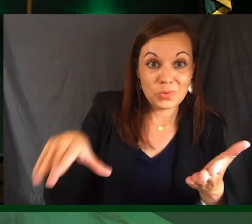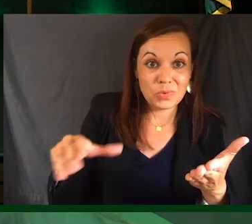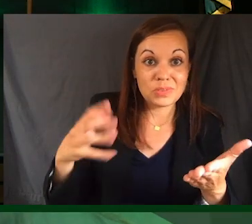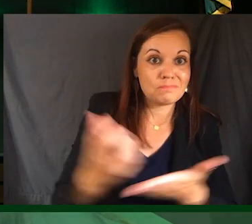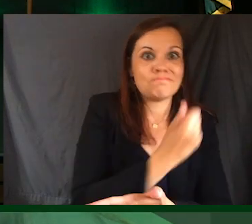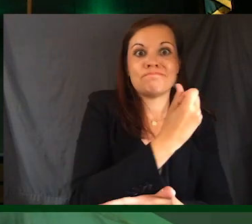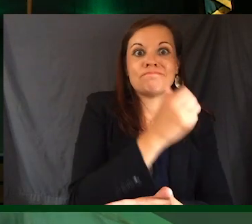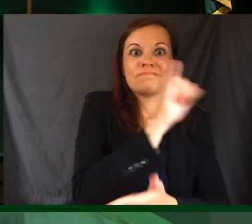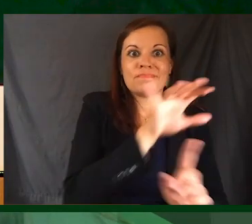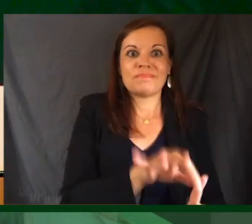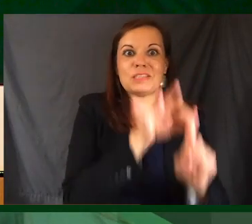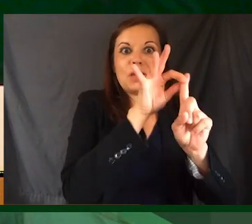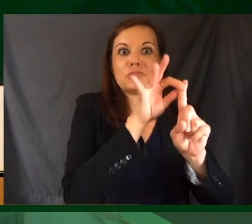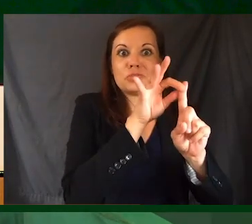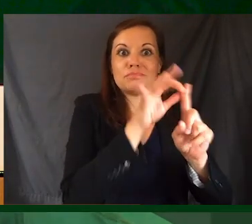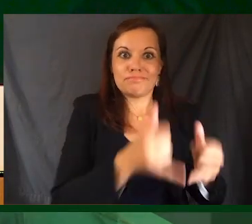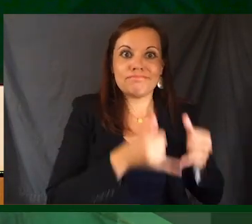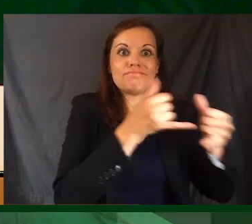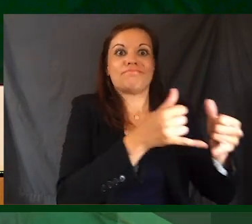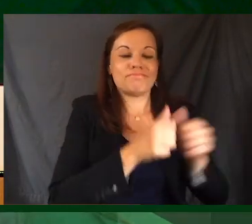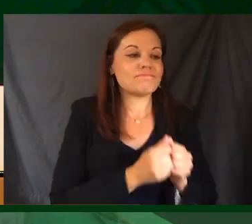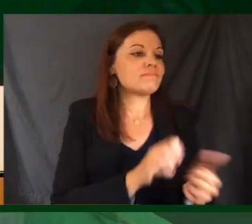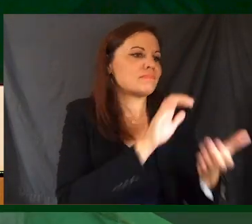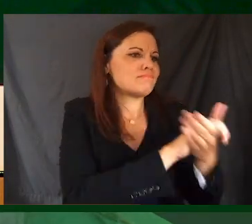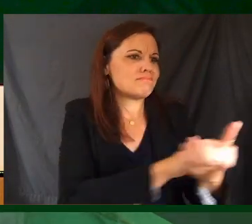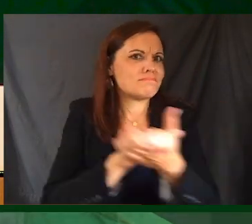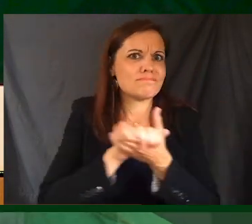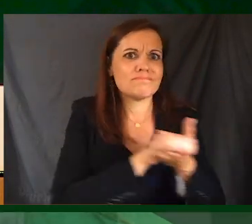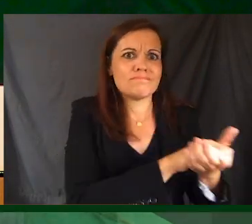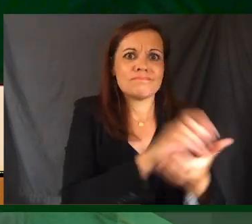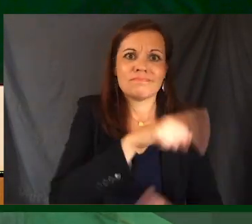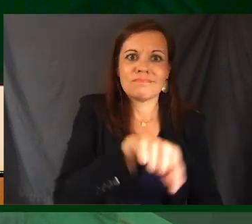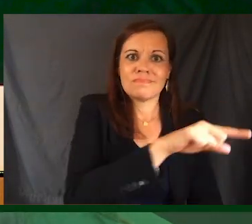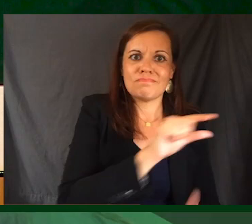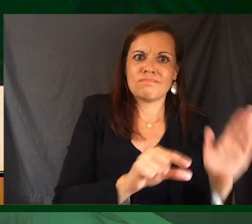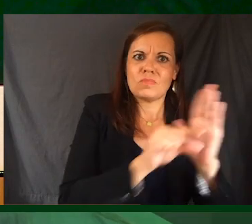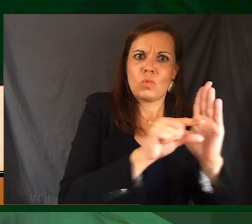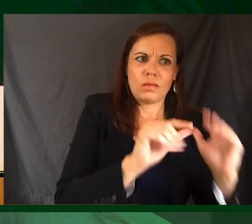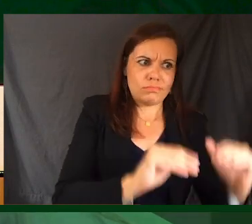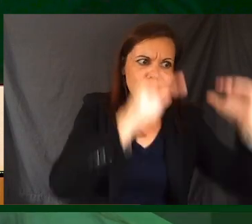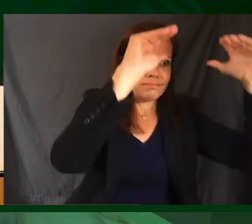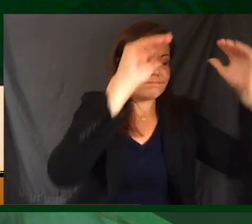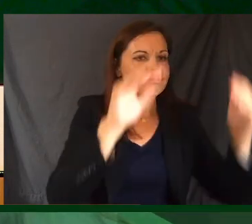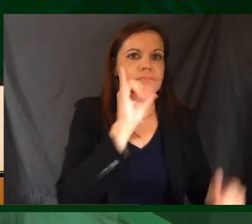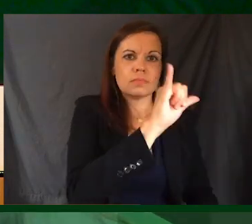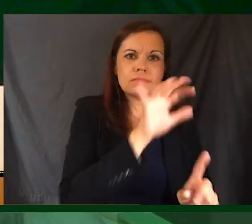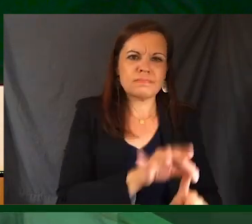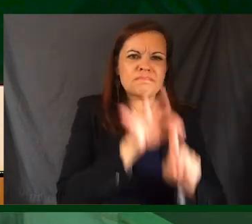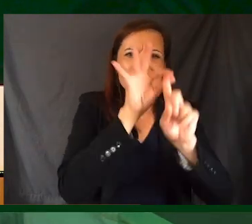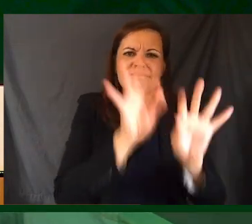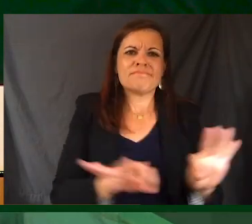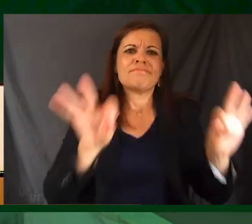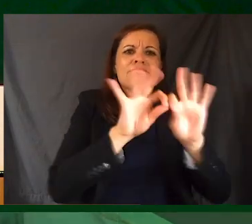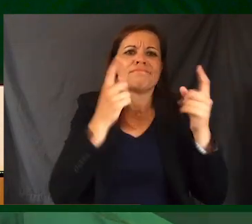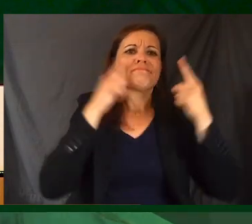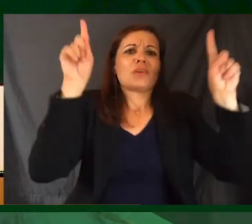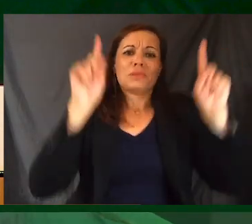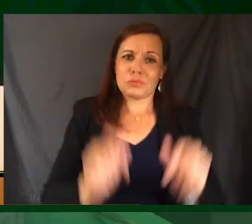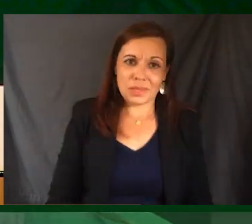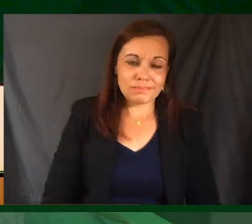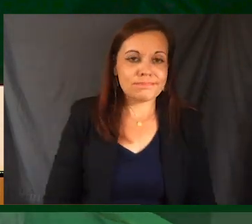this distinction. Congratulations to all of you. This is a significant academic accomplishment.